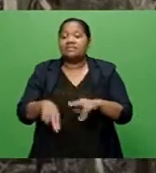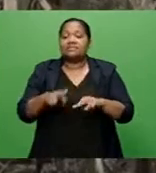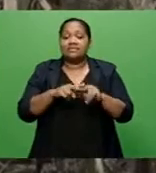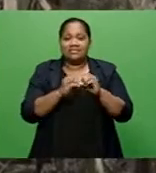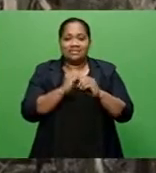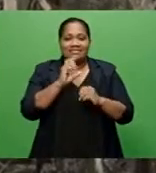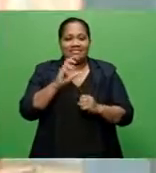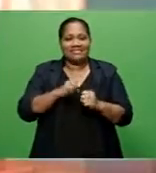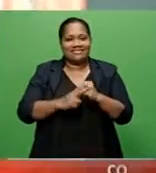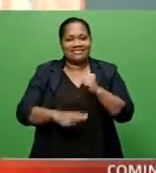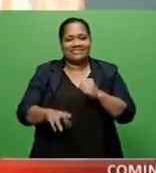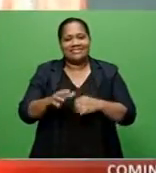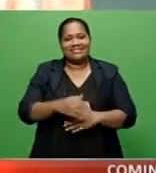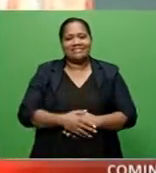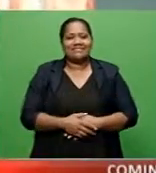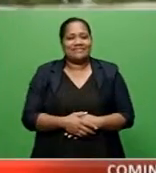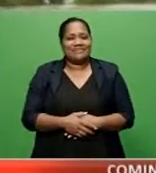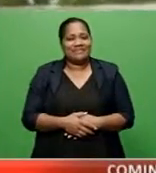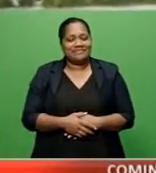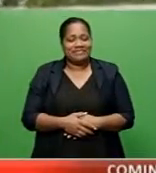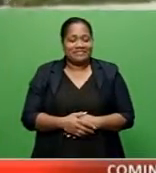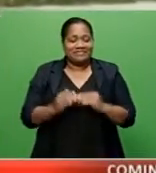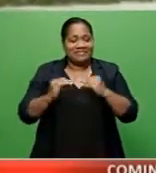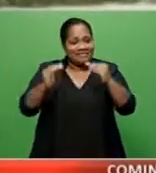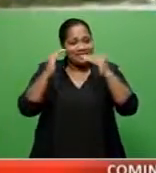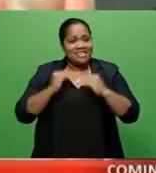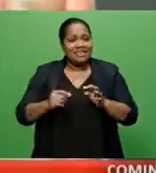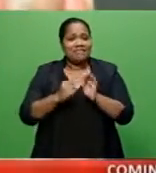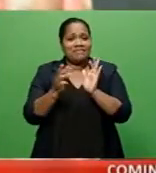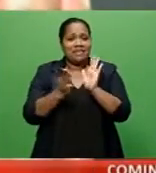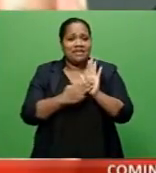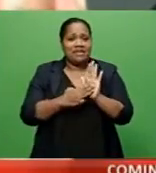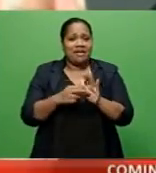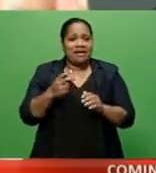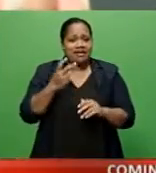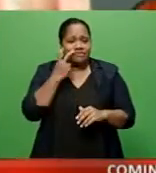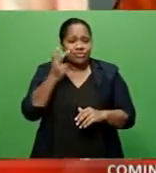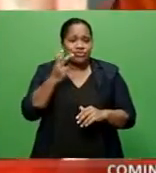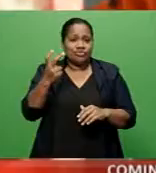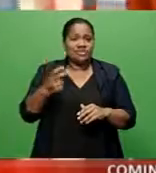FBC News. Up ahead, Prime Minister Tua's affected areas.